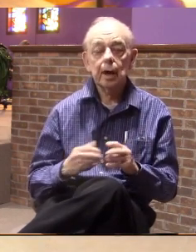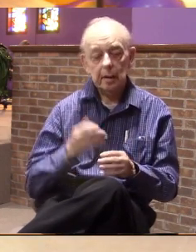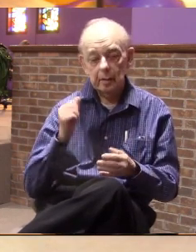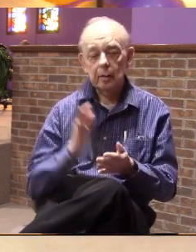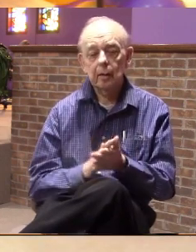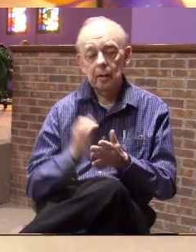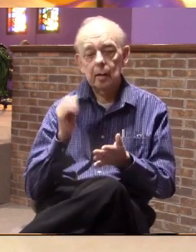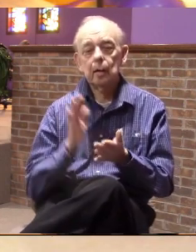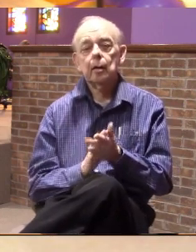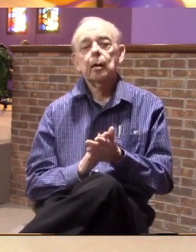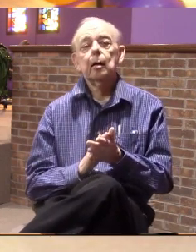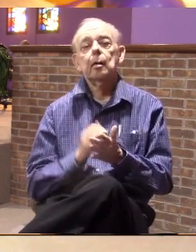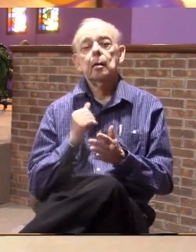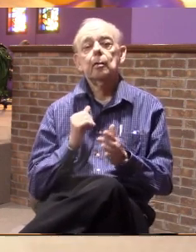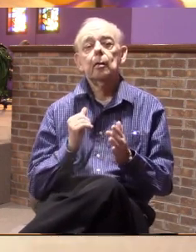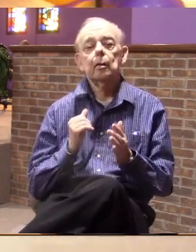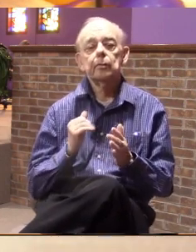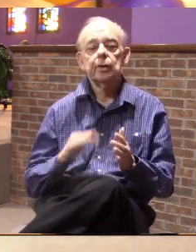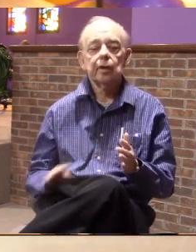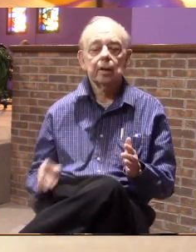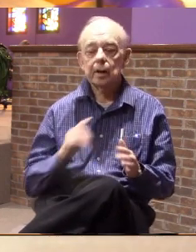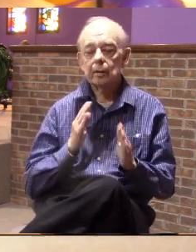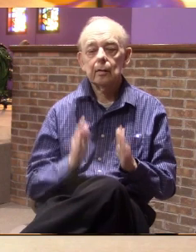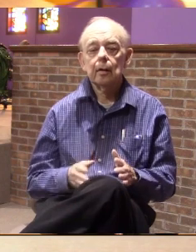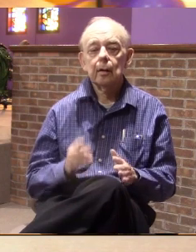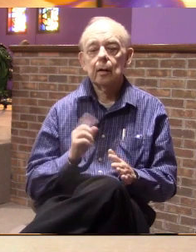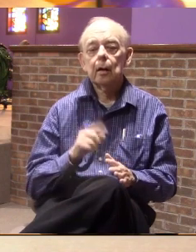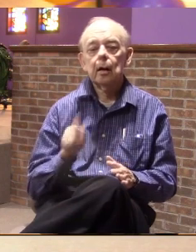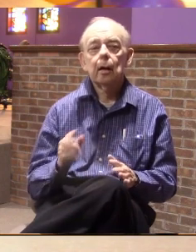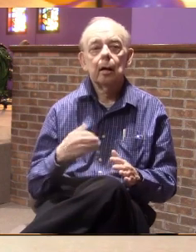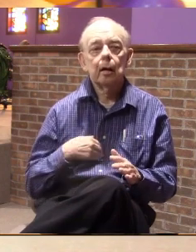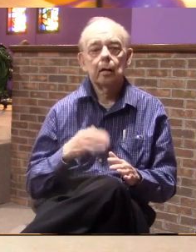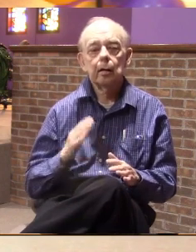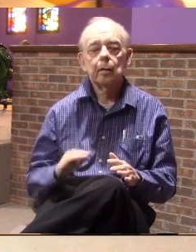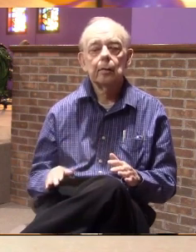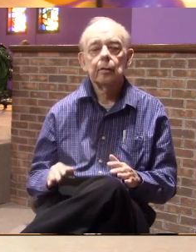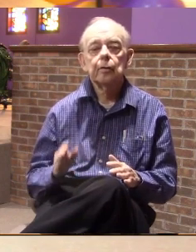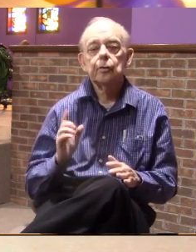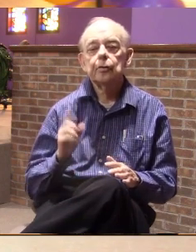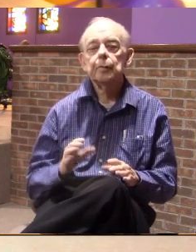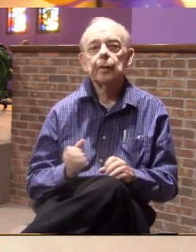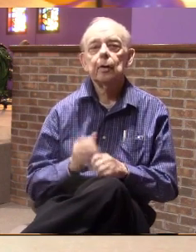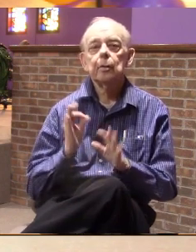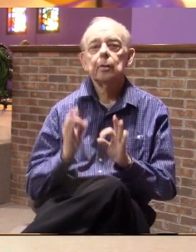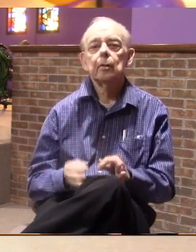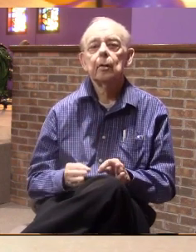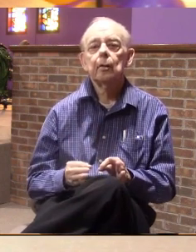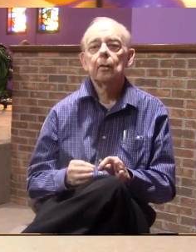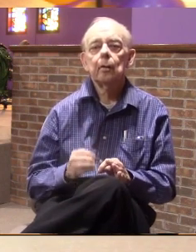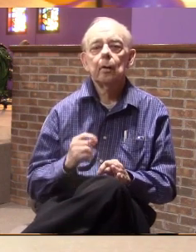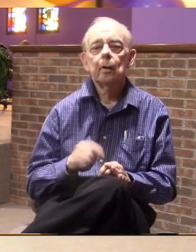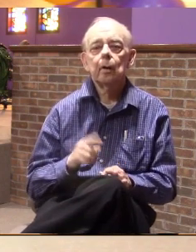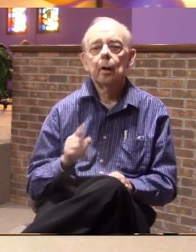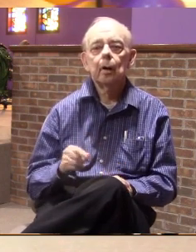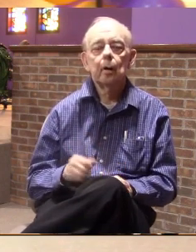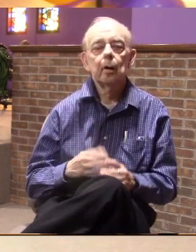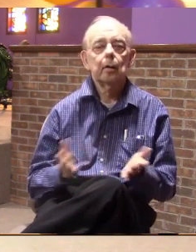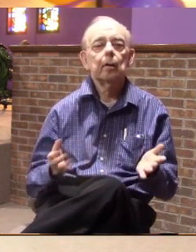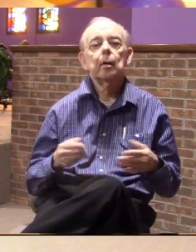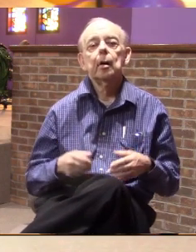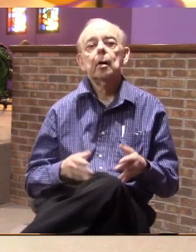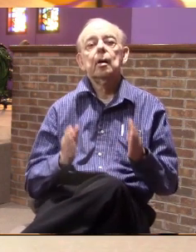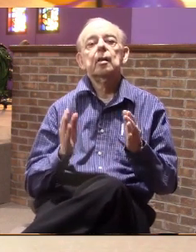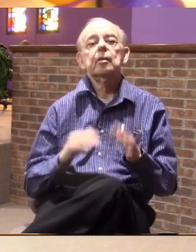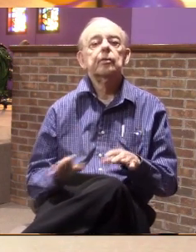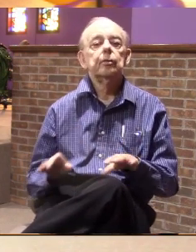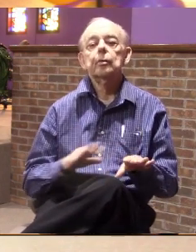I believe that every child is an individual, and therefore, every child should make their own decisions. And so, therefore, I just let them